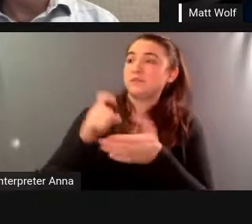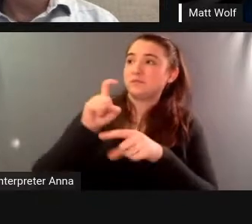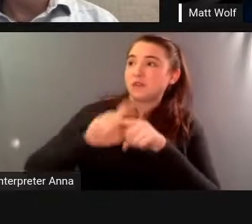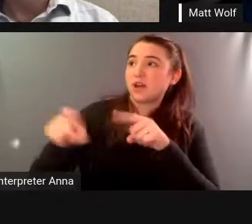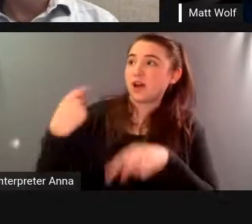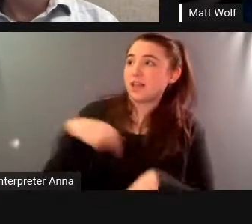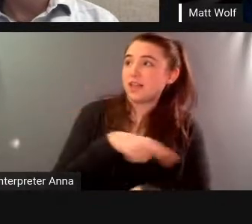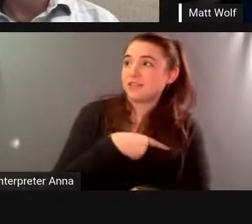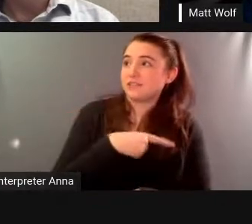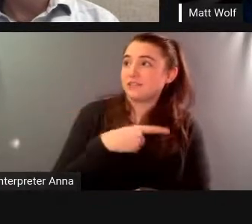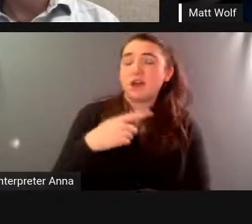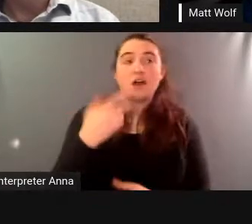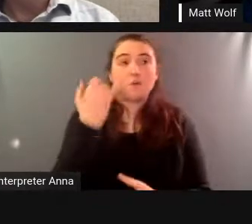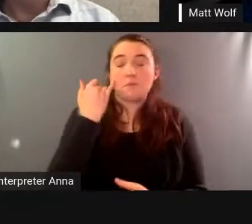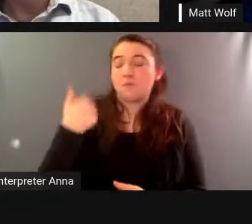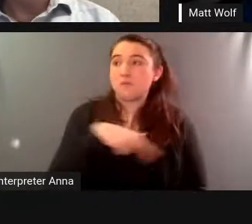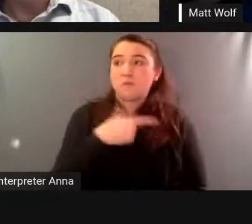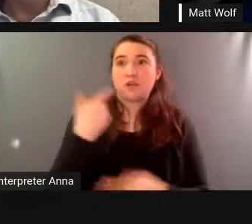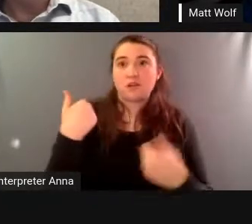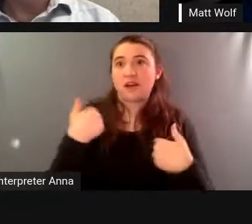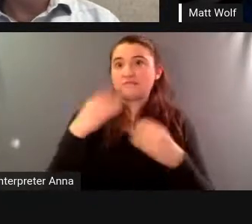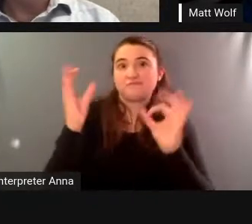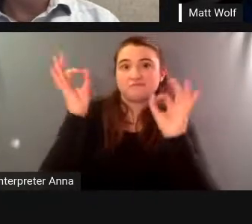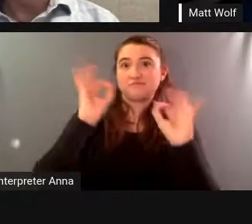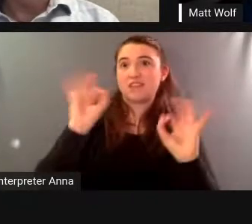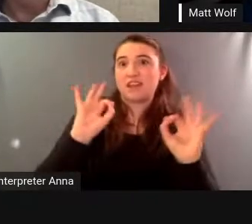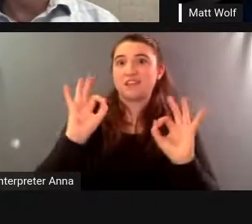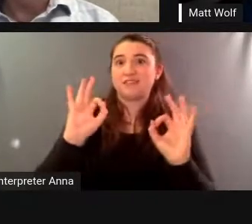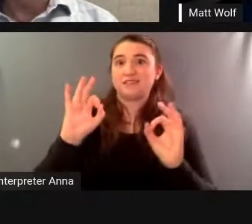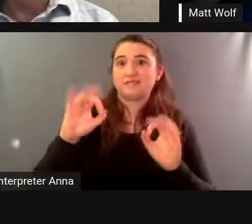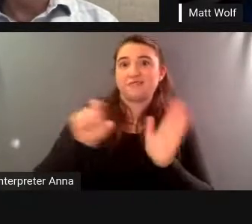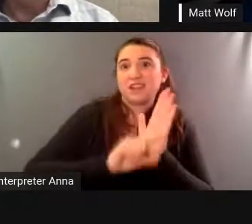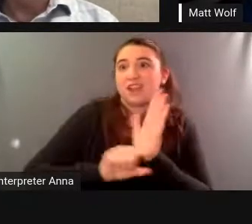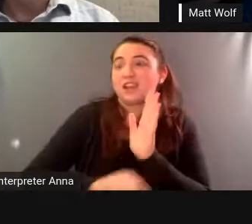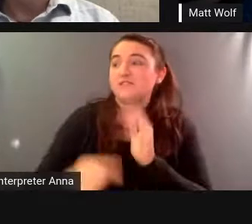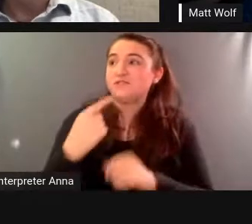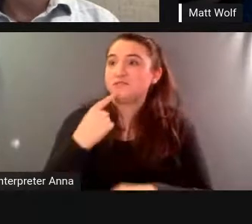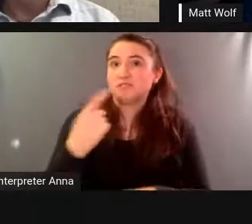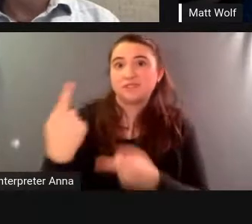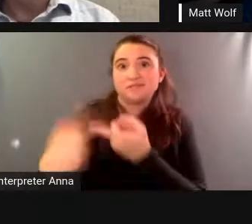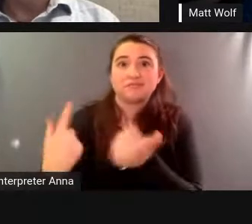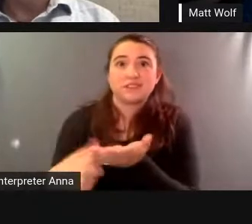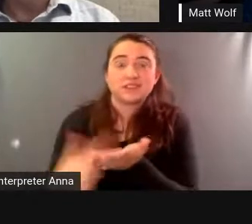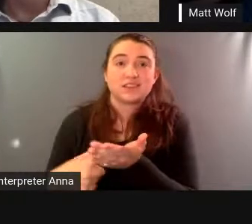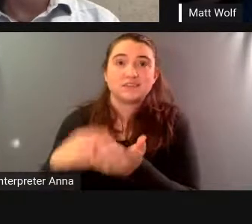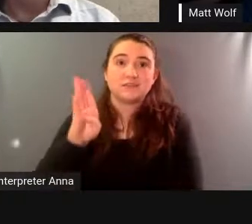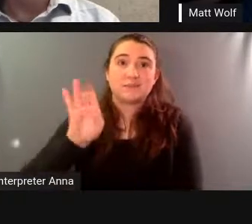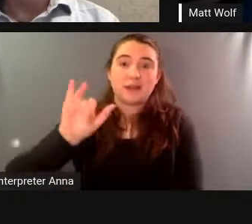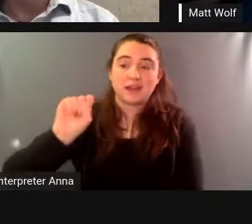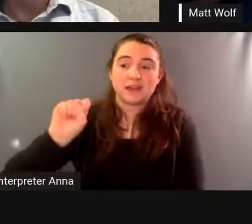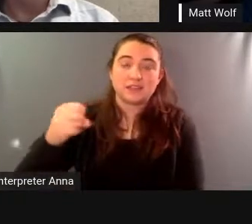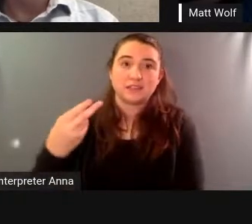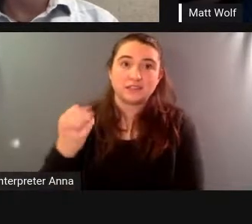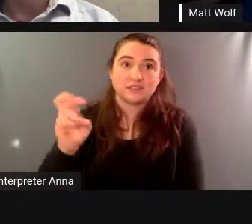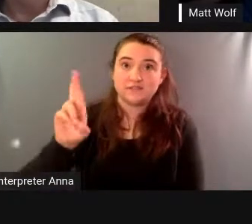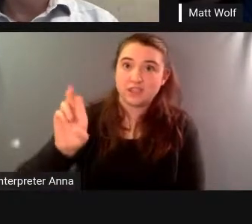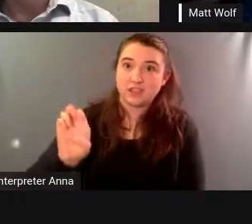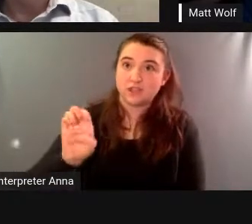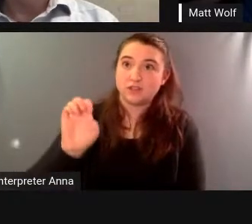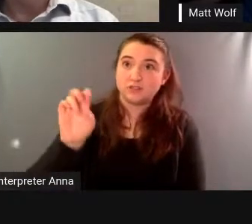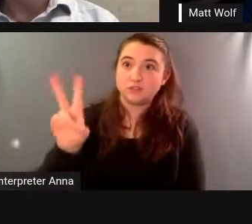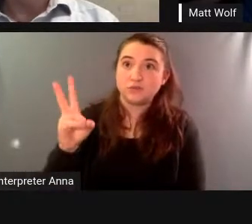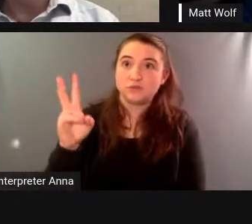who would so uh a lot of the criticism that you read about is kind of overblown uh